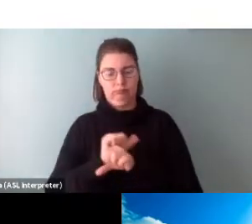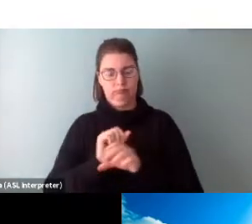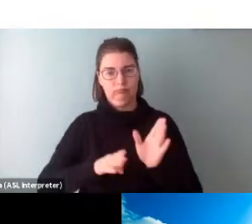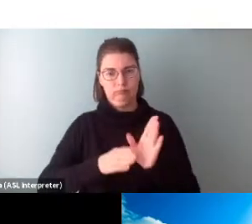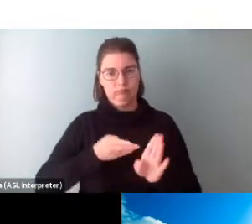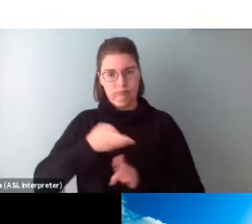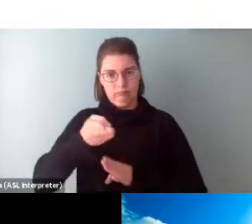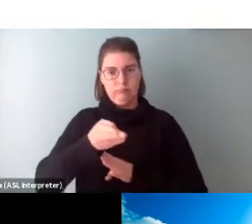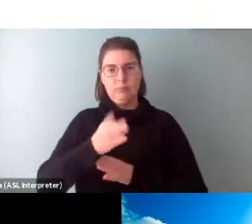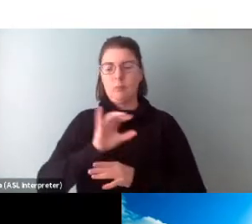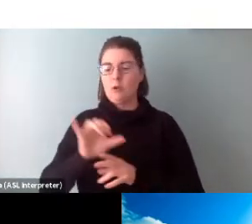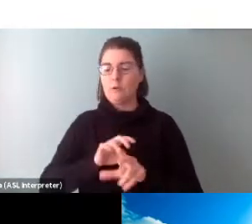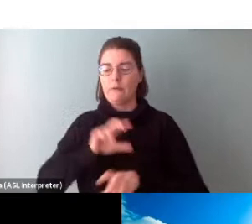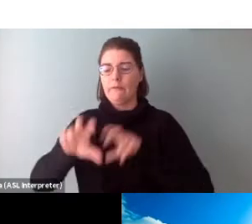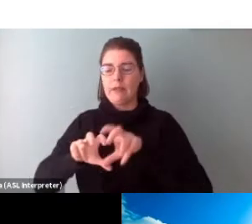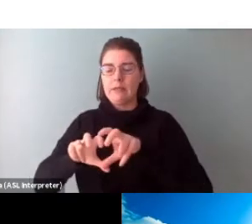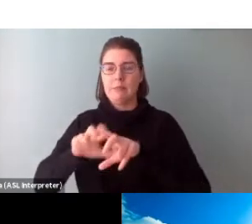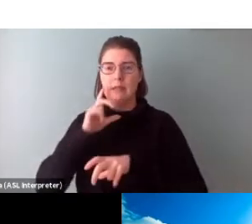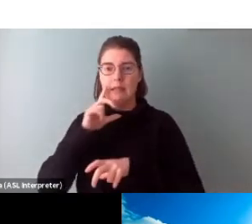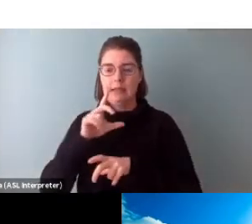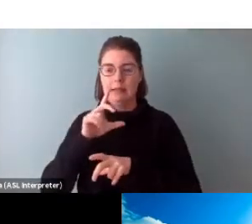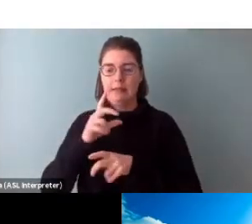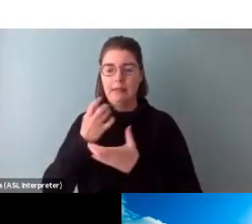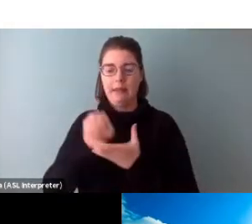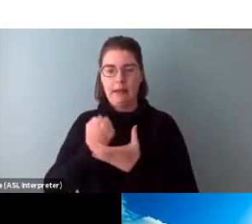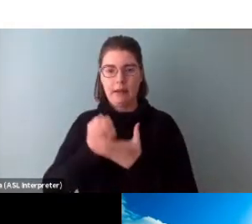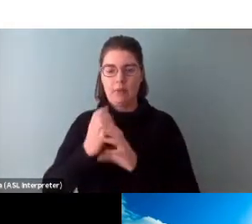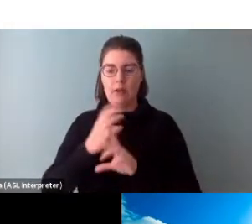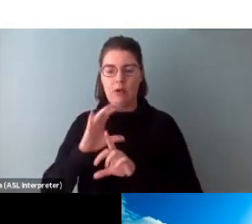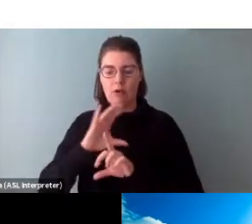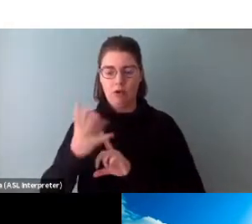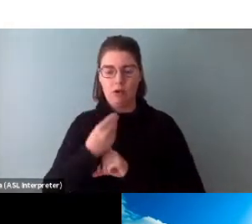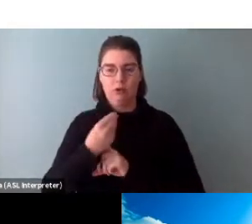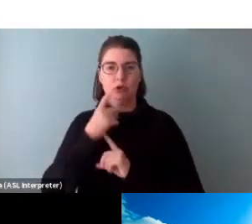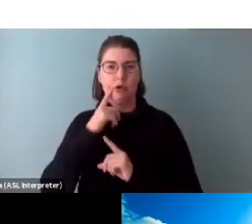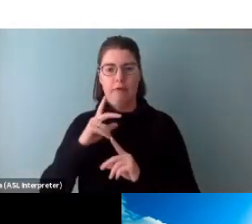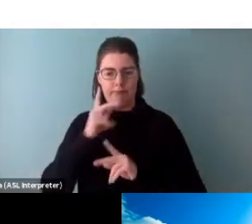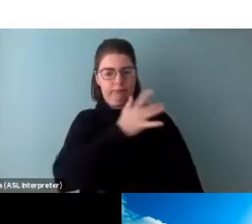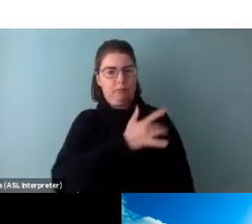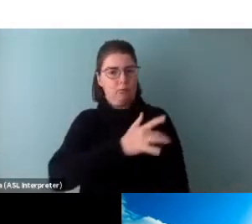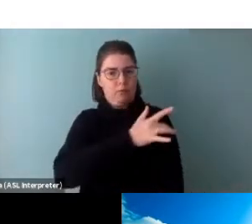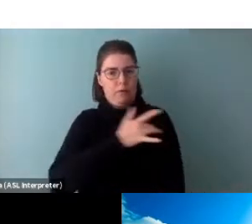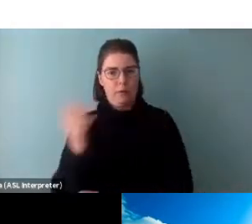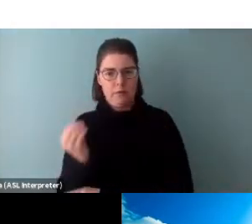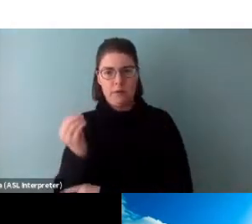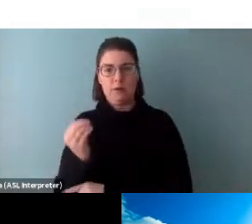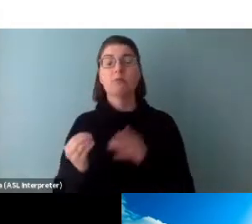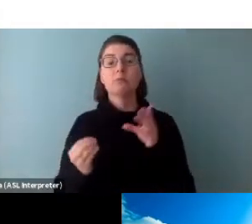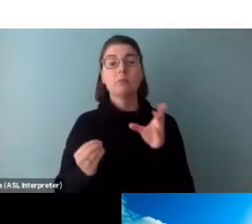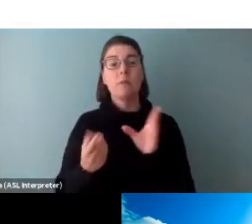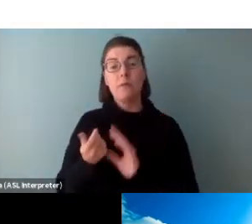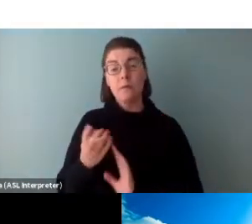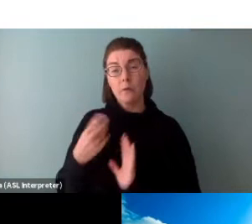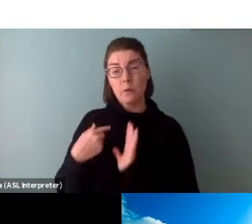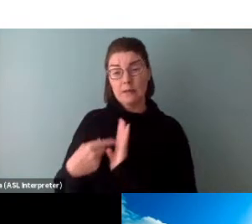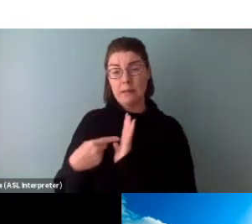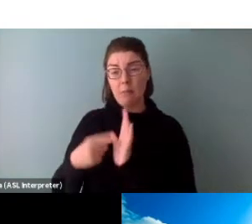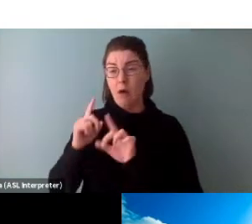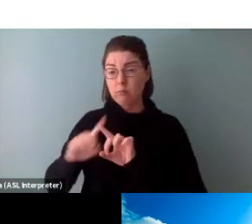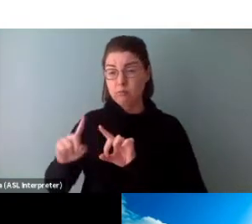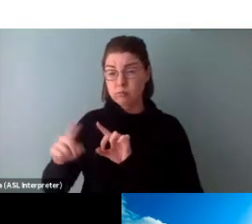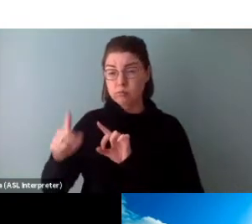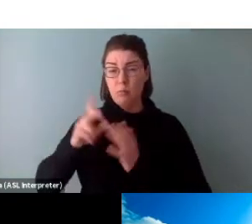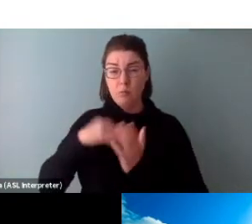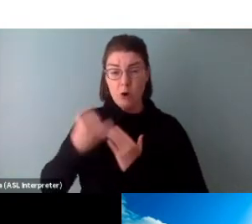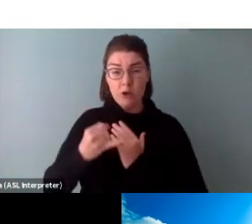in the cultural and economic fabric of the province. So here we're showing you a few examples of people and projects that you may